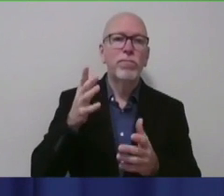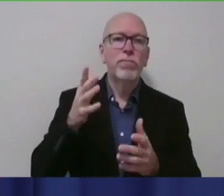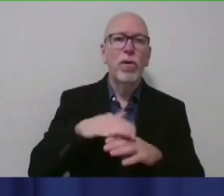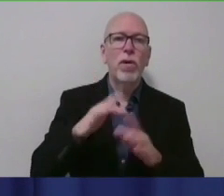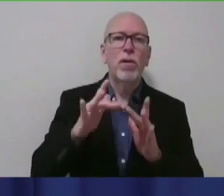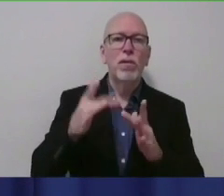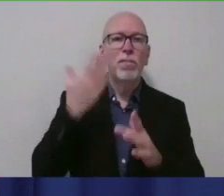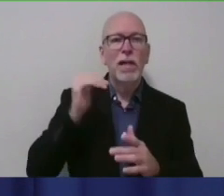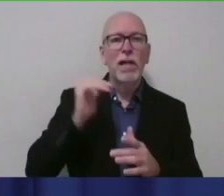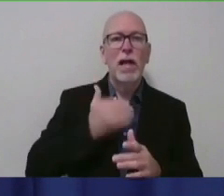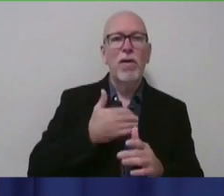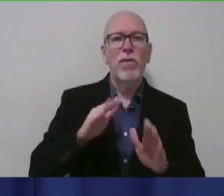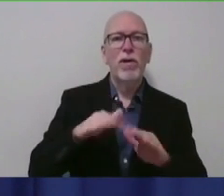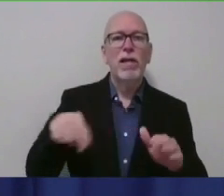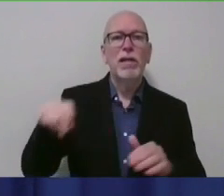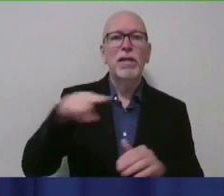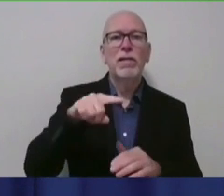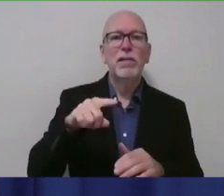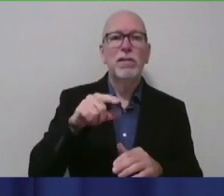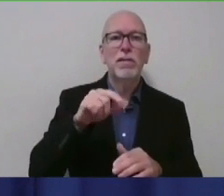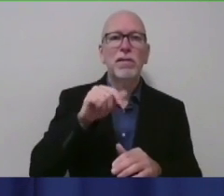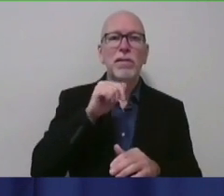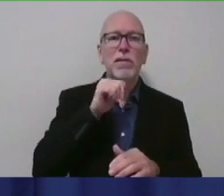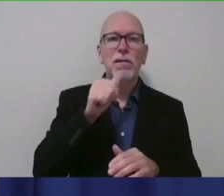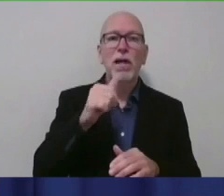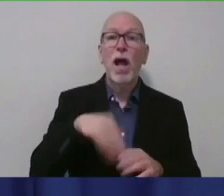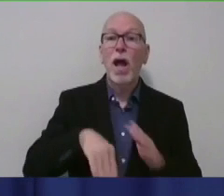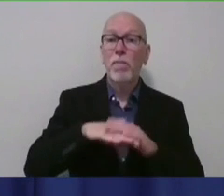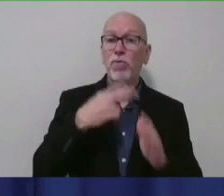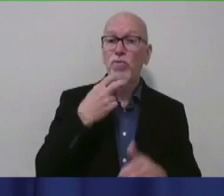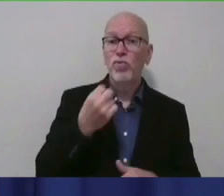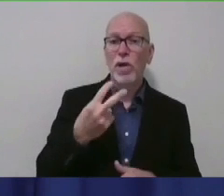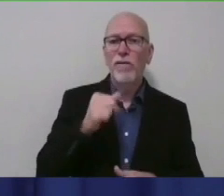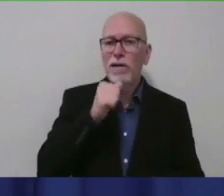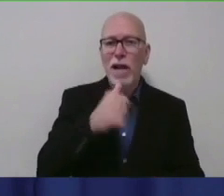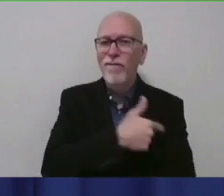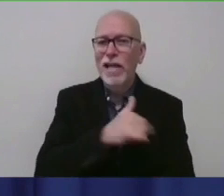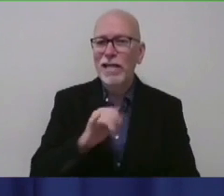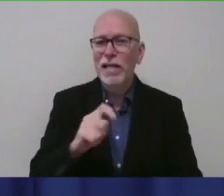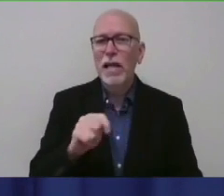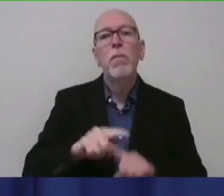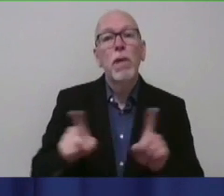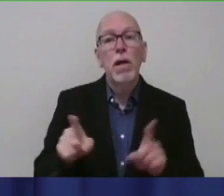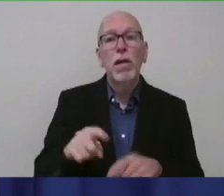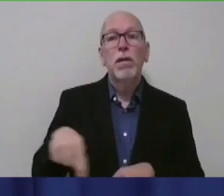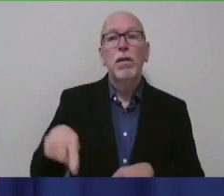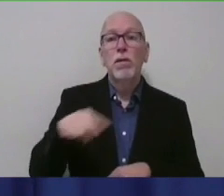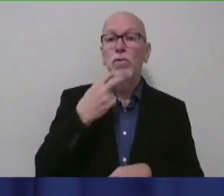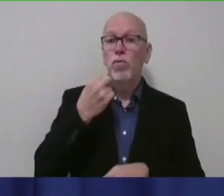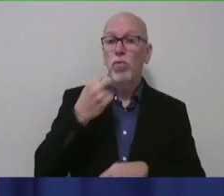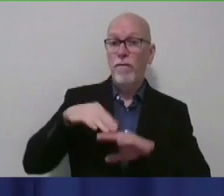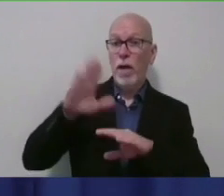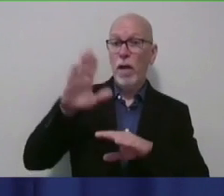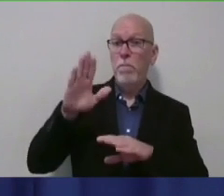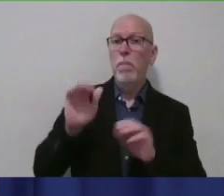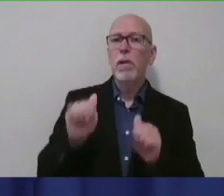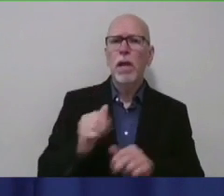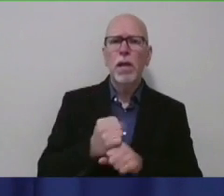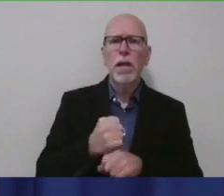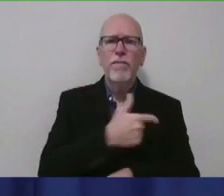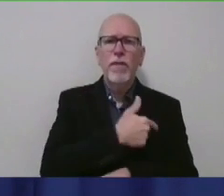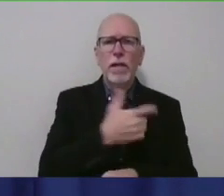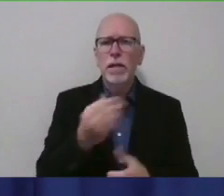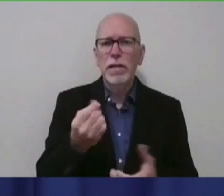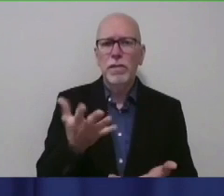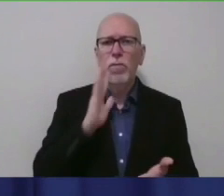kids are, you know, up to 12 years old, aren't able to be vaccinated yet. But those 12 and older can get the vaccine and it does